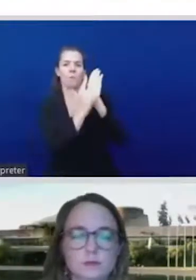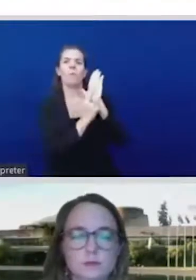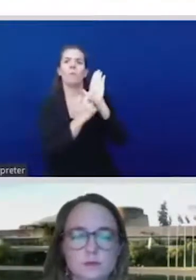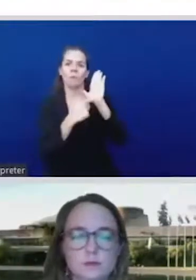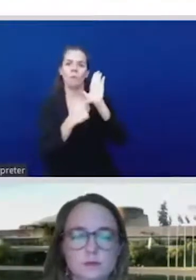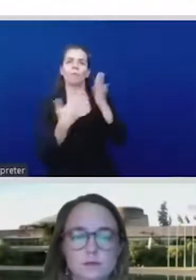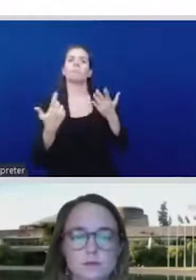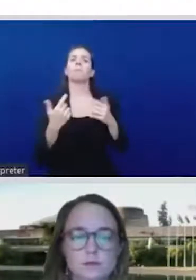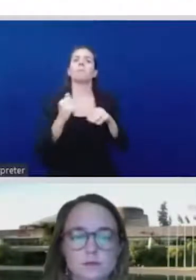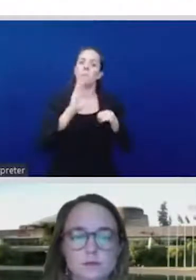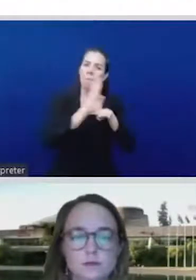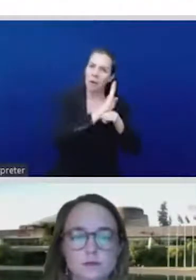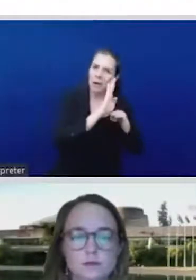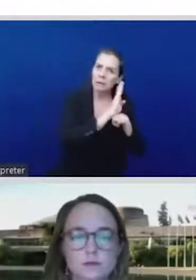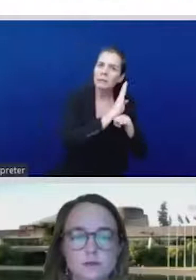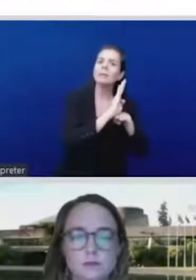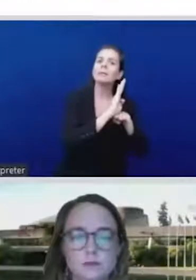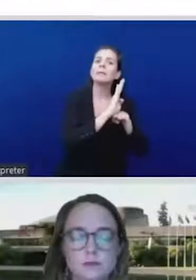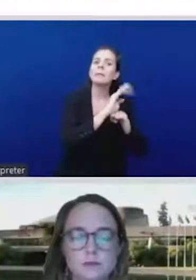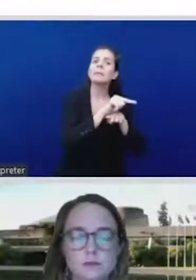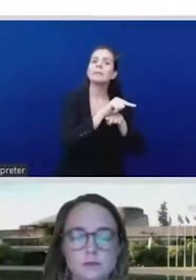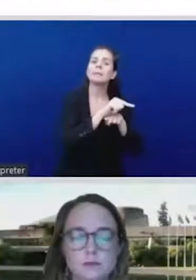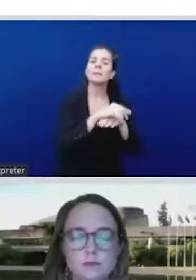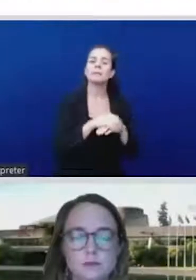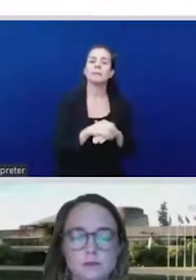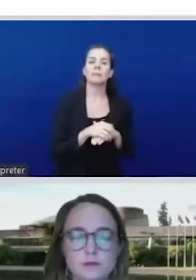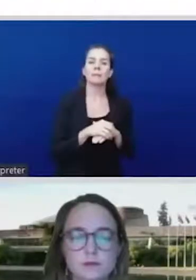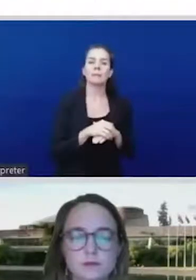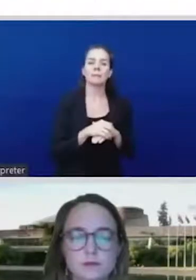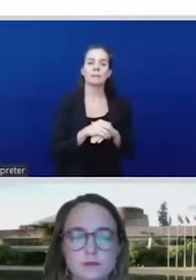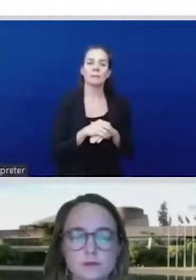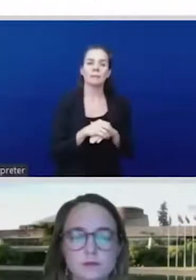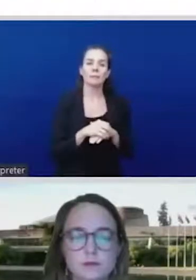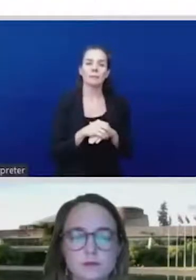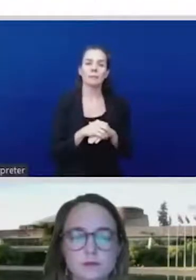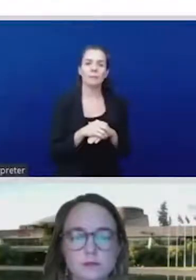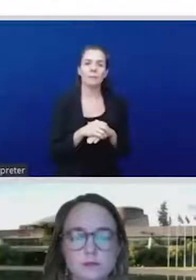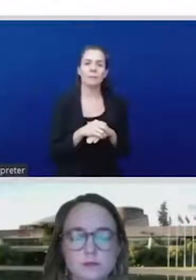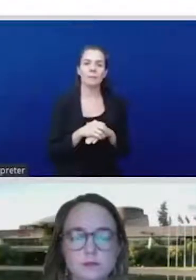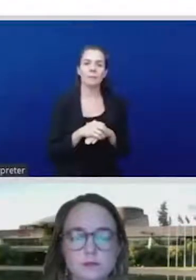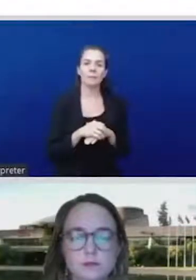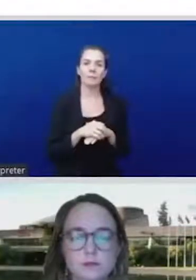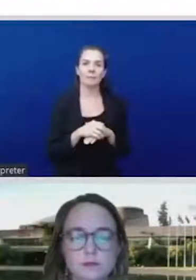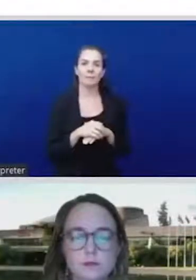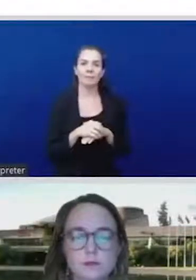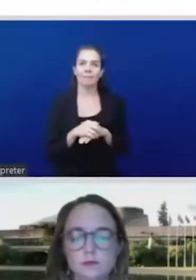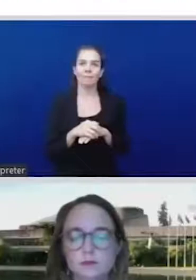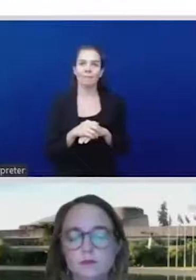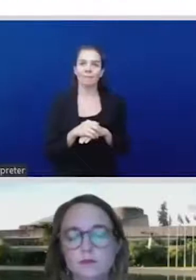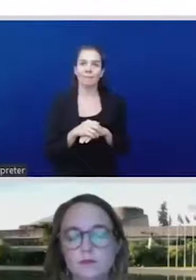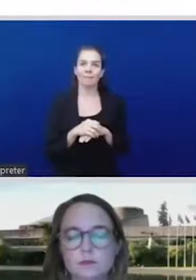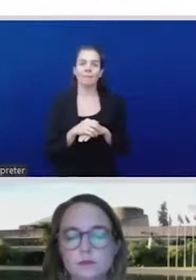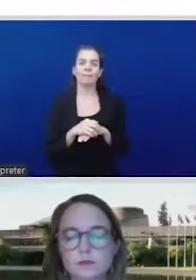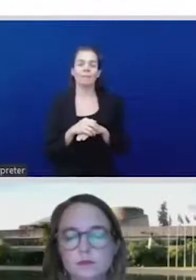the nation's most marginalized and vulnerable population. And this is as us as indigenous women and